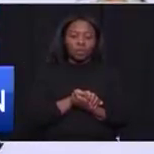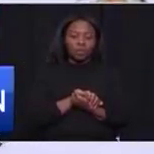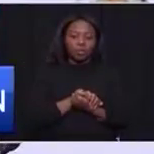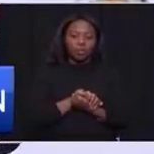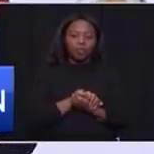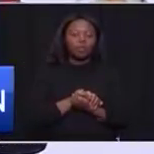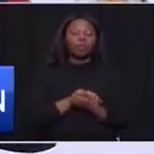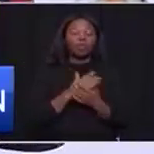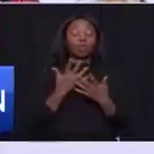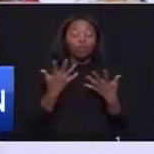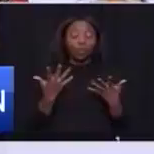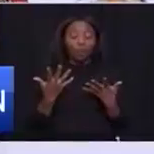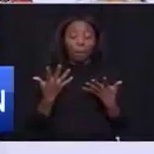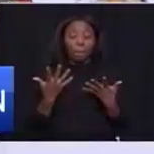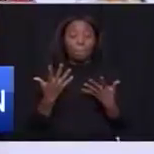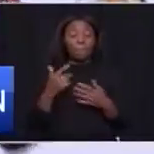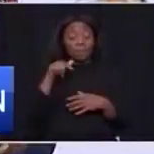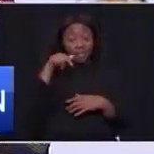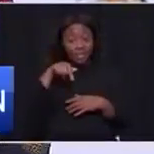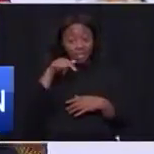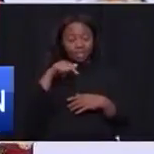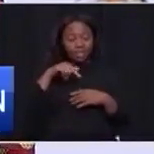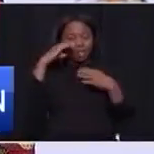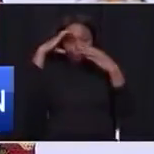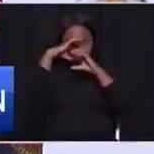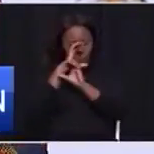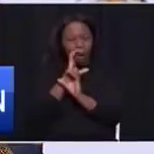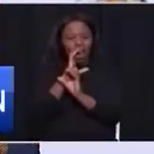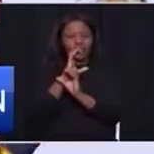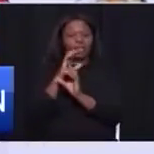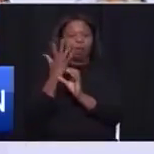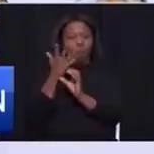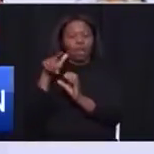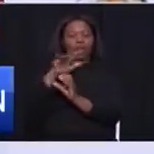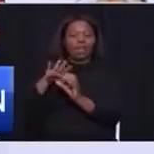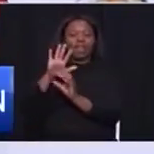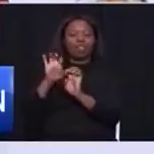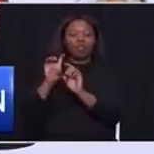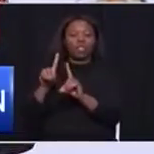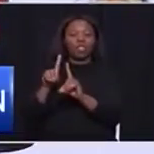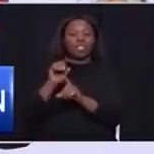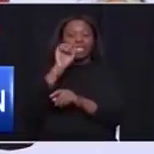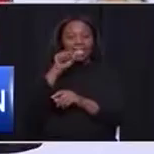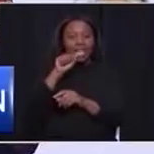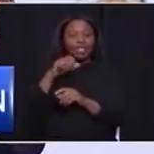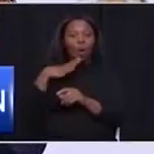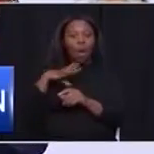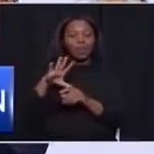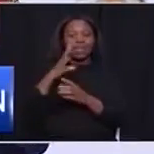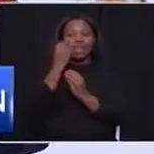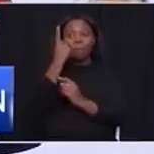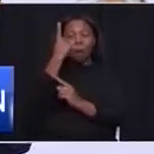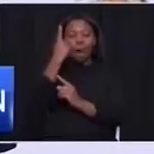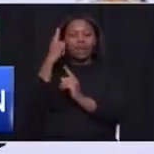So, that is the focus and the dispensation on education. Yes, we want to continue to be the number one province